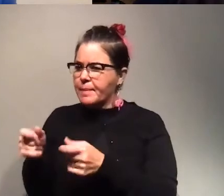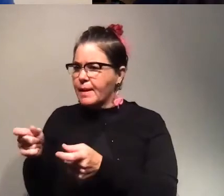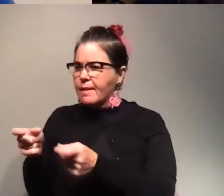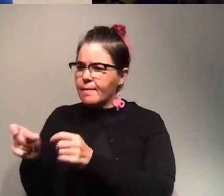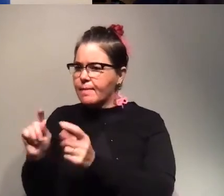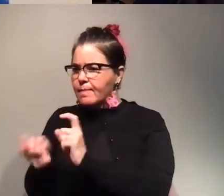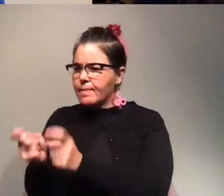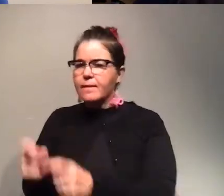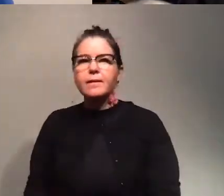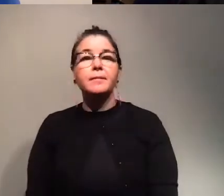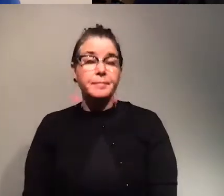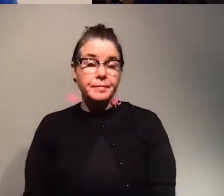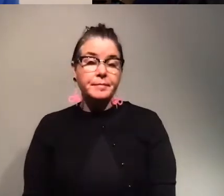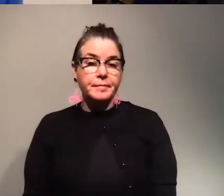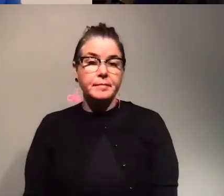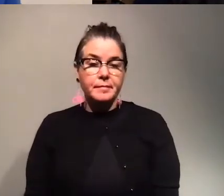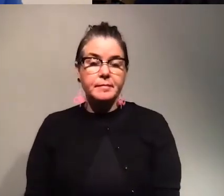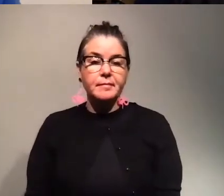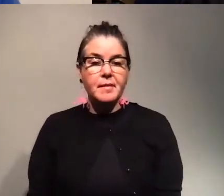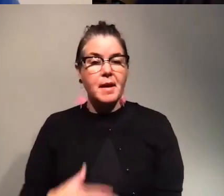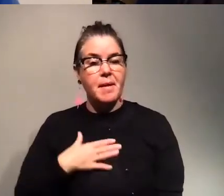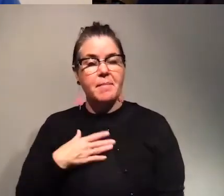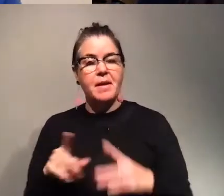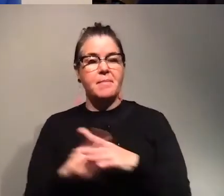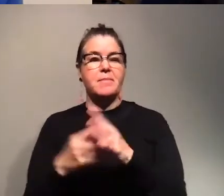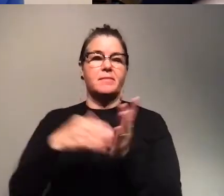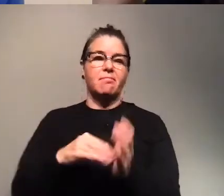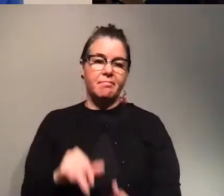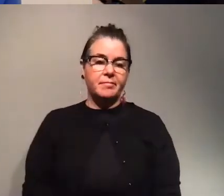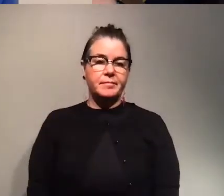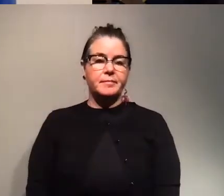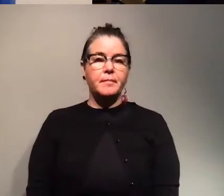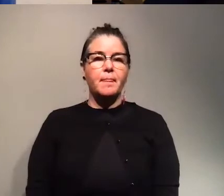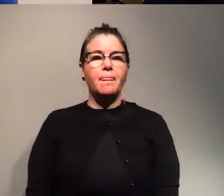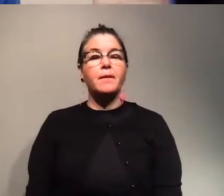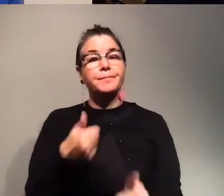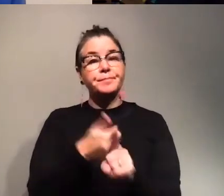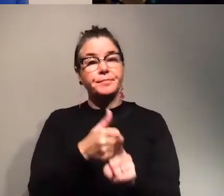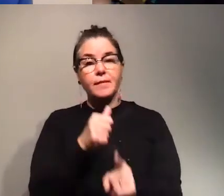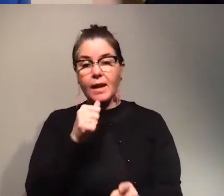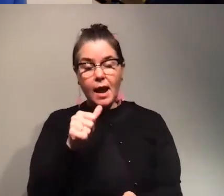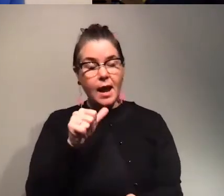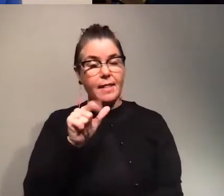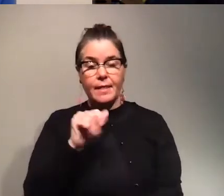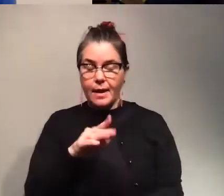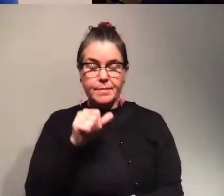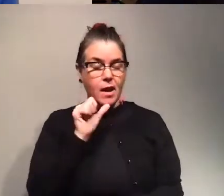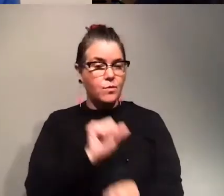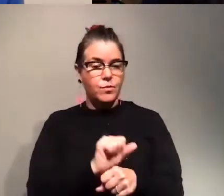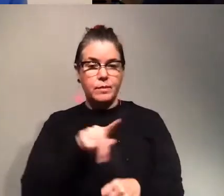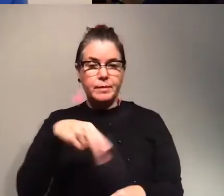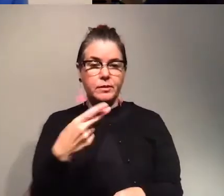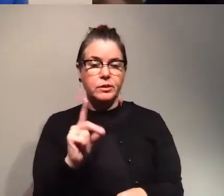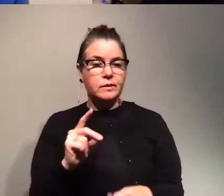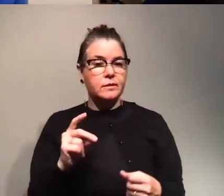so i'm glad that came up um so when you're not in the lab when you're not working on your phd